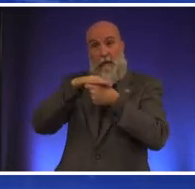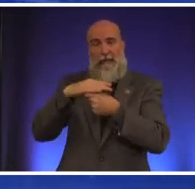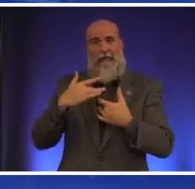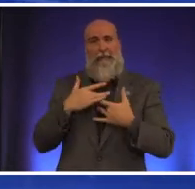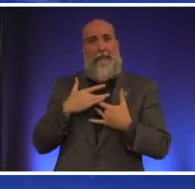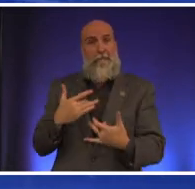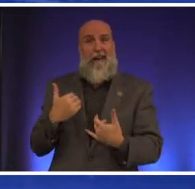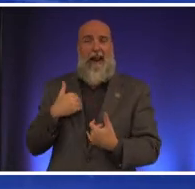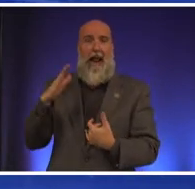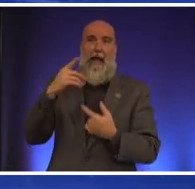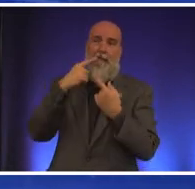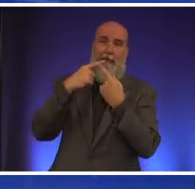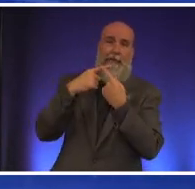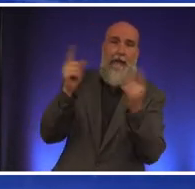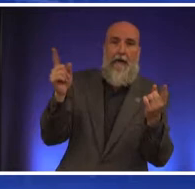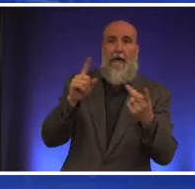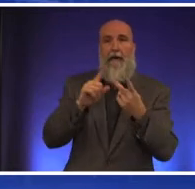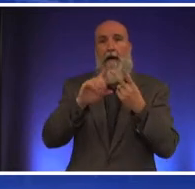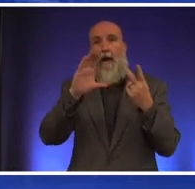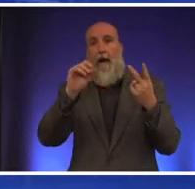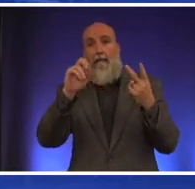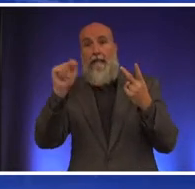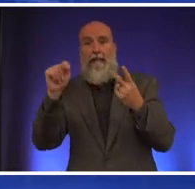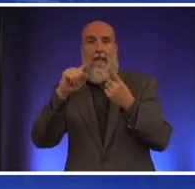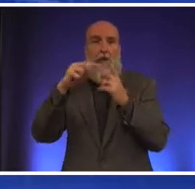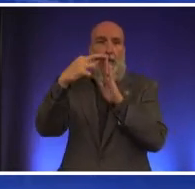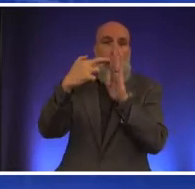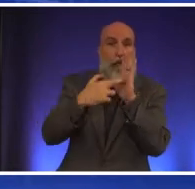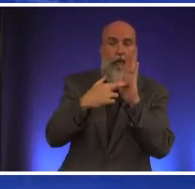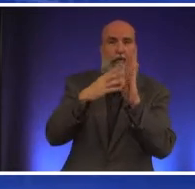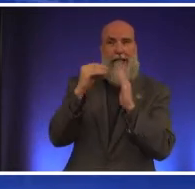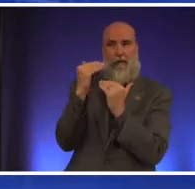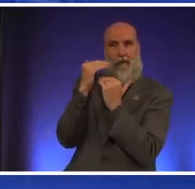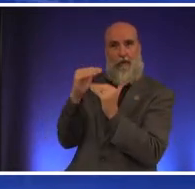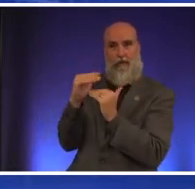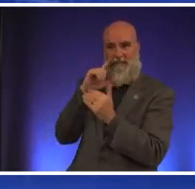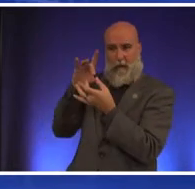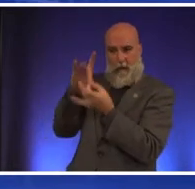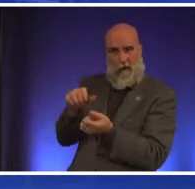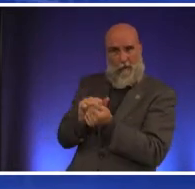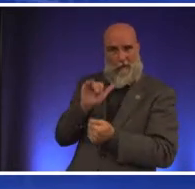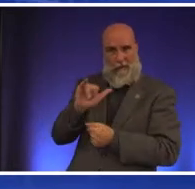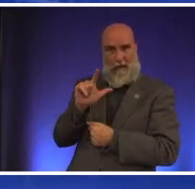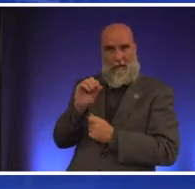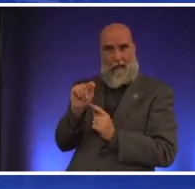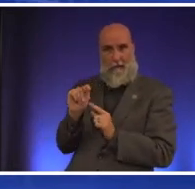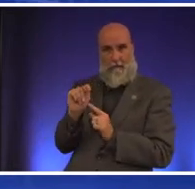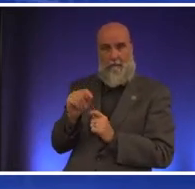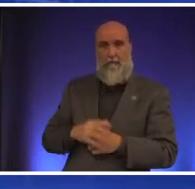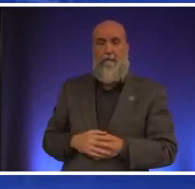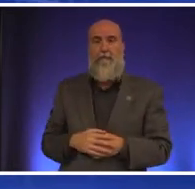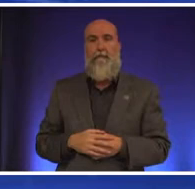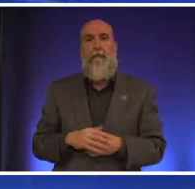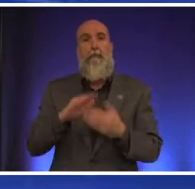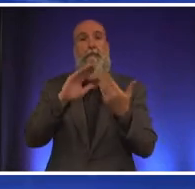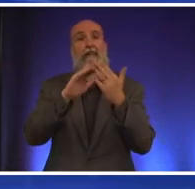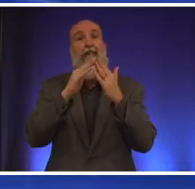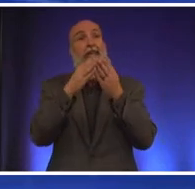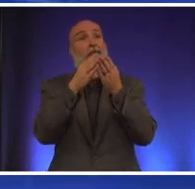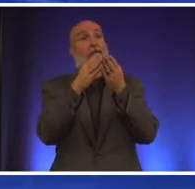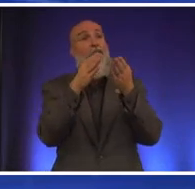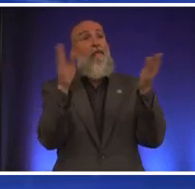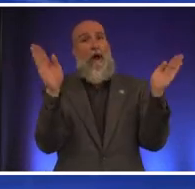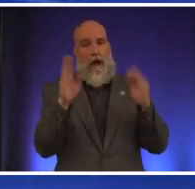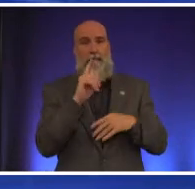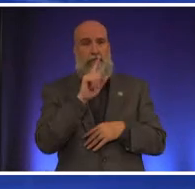of conditions covenants and restrictions that are attached to lots citywide rezoning eliminates single